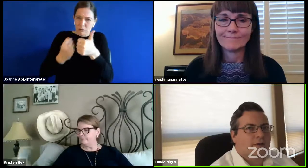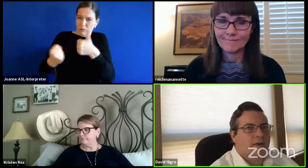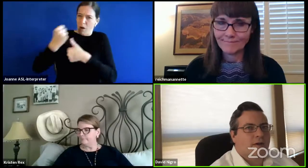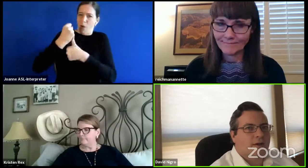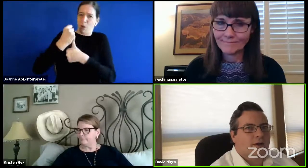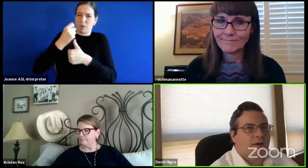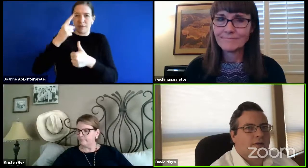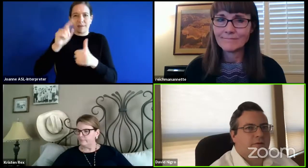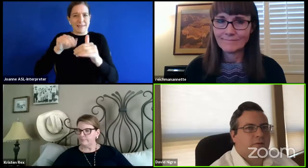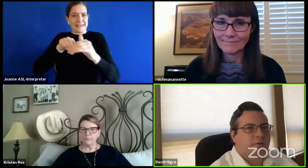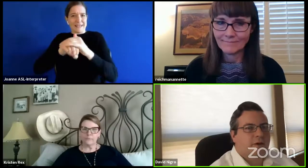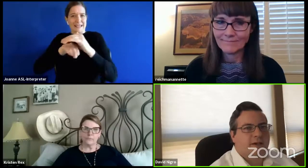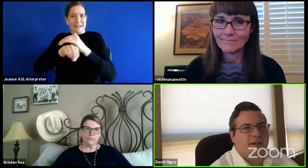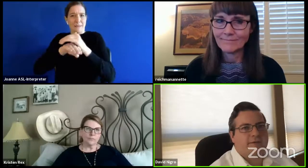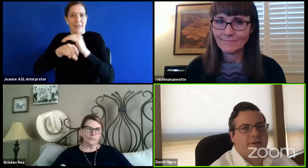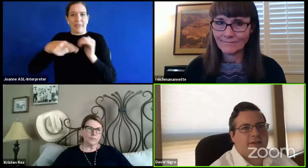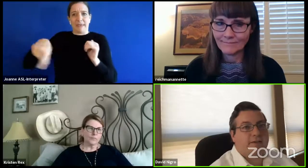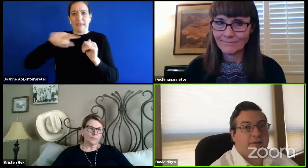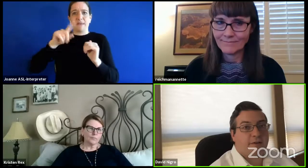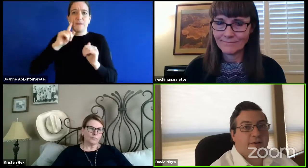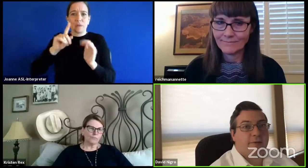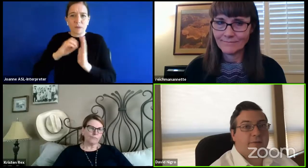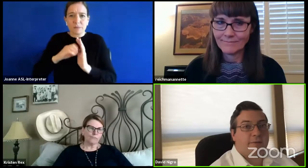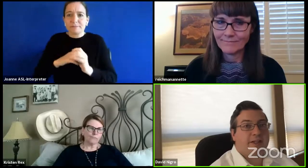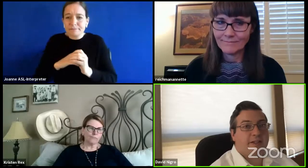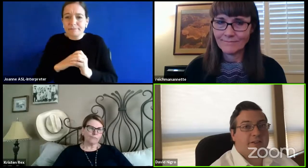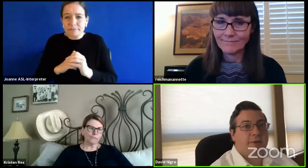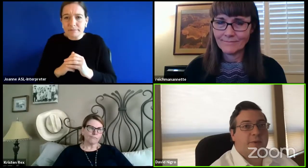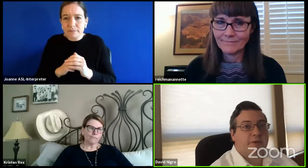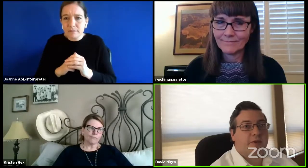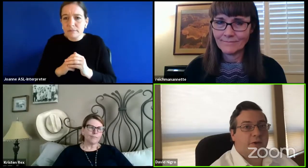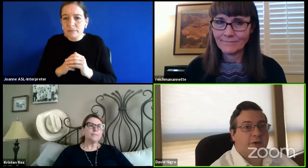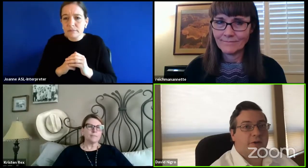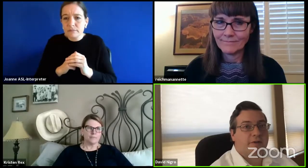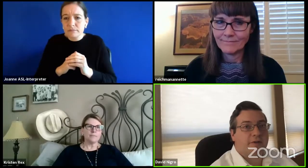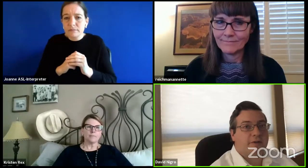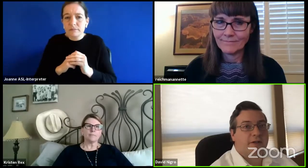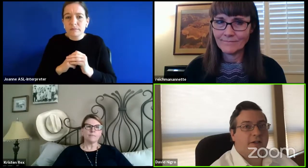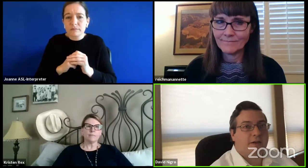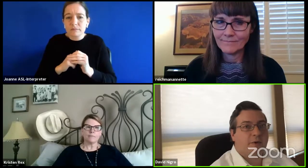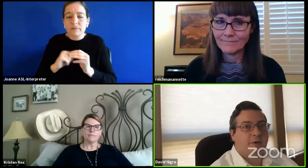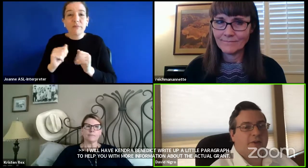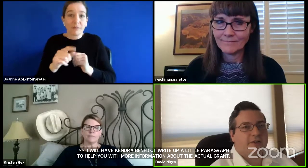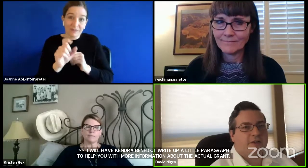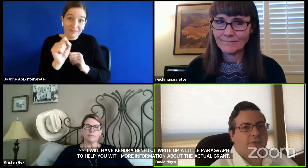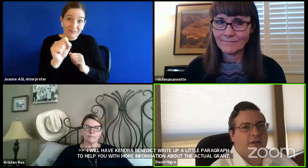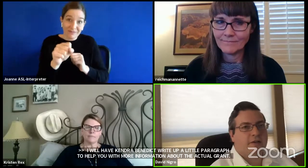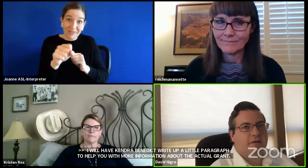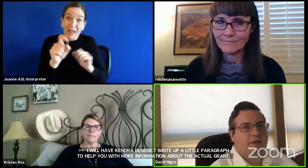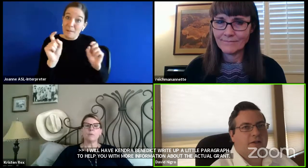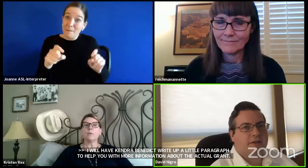Okay. Uh, right. And, and there, the, the media accessibility, sure. You know, if they need a braille display or a,